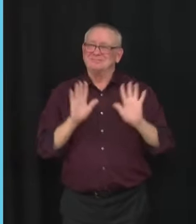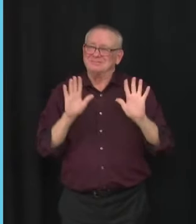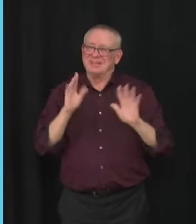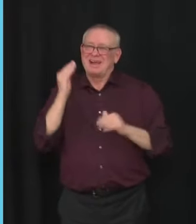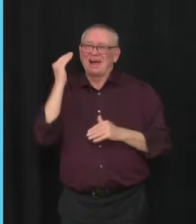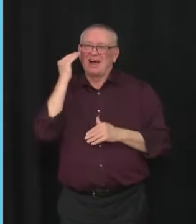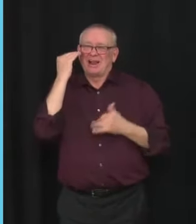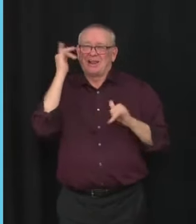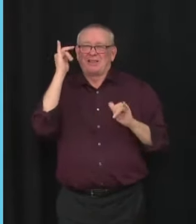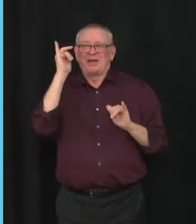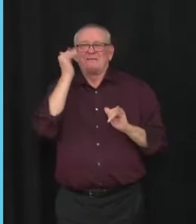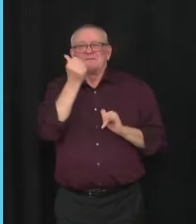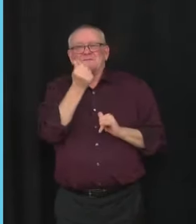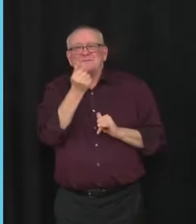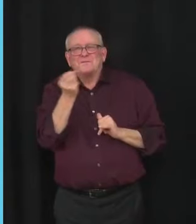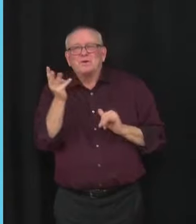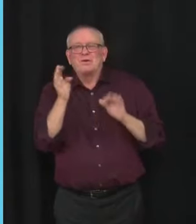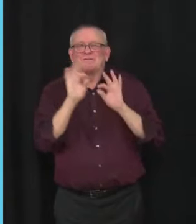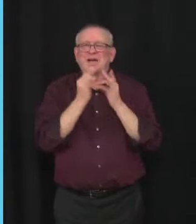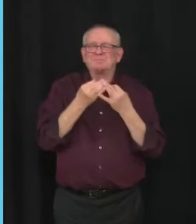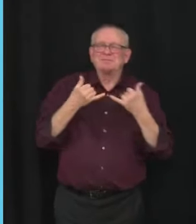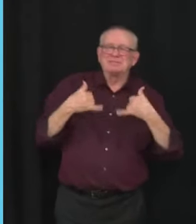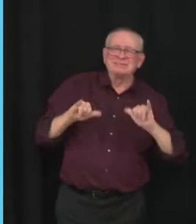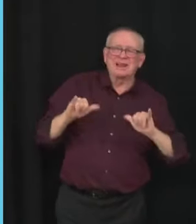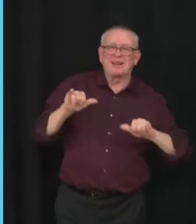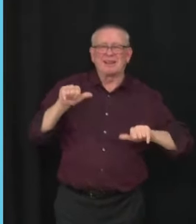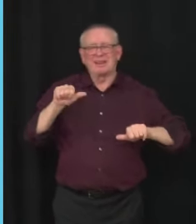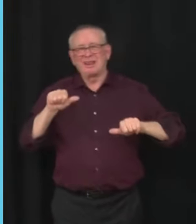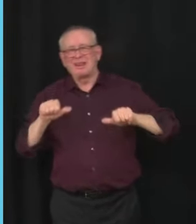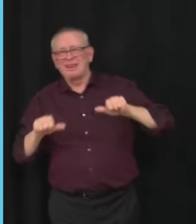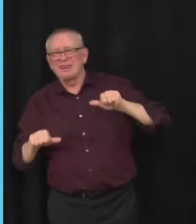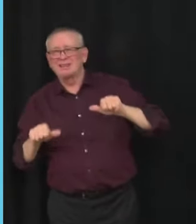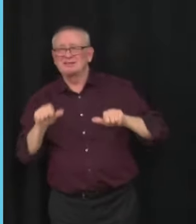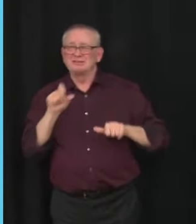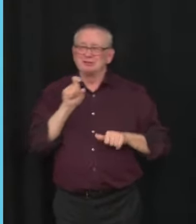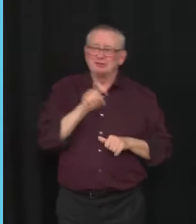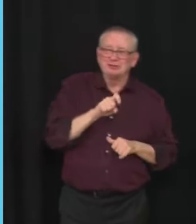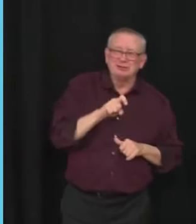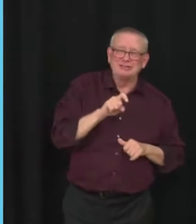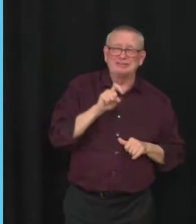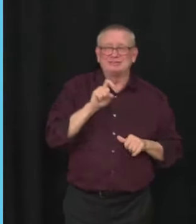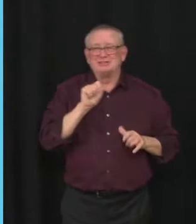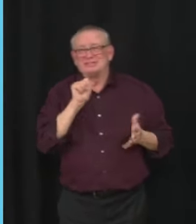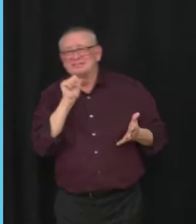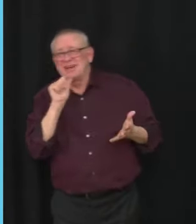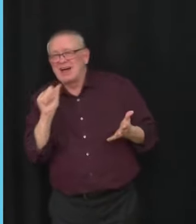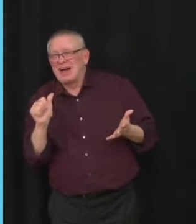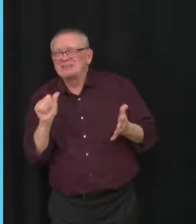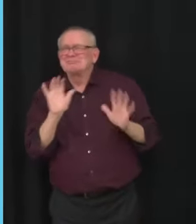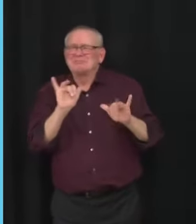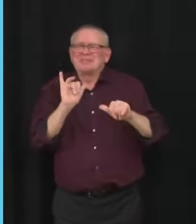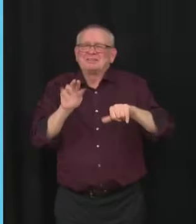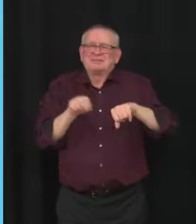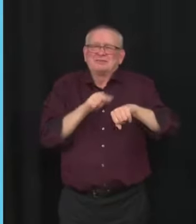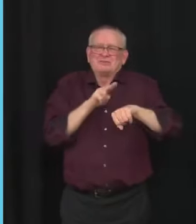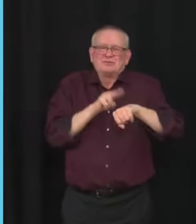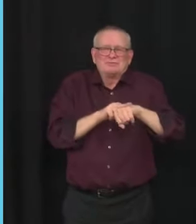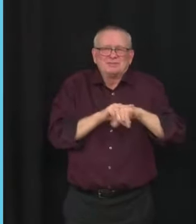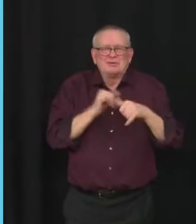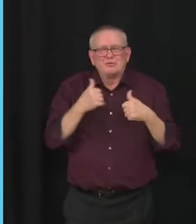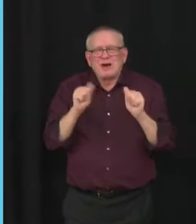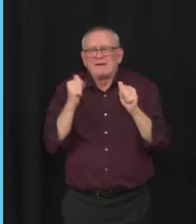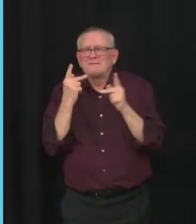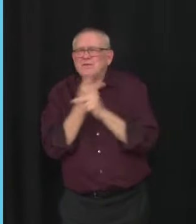may have questions or feel uncertain about getting their young children vaccinated. It's only natural to want to do the best thing for your kids.